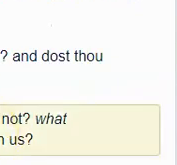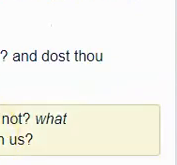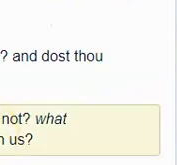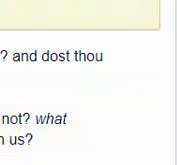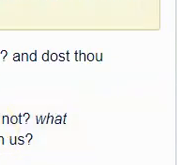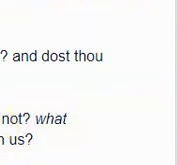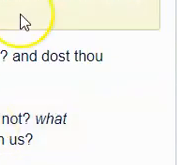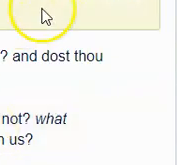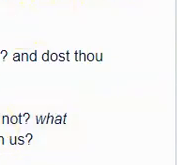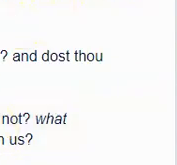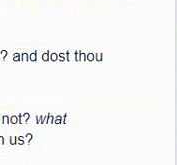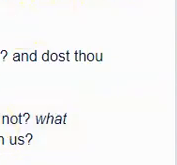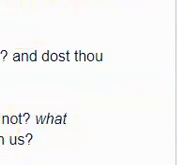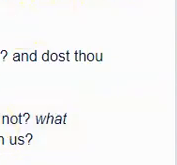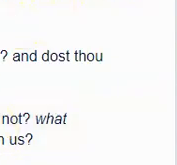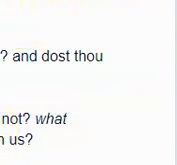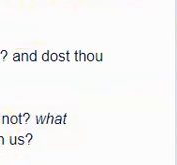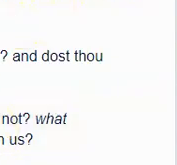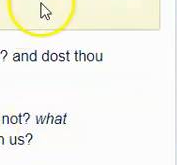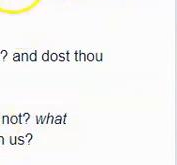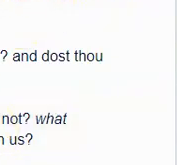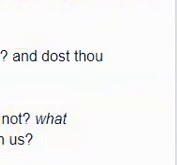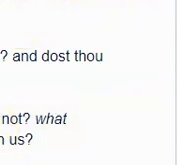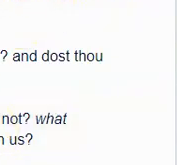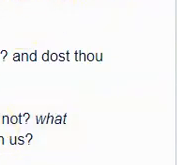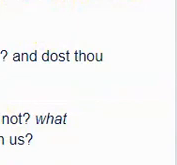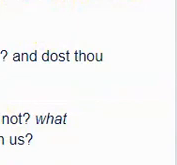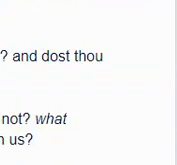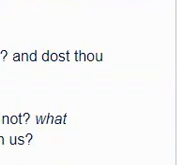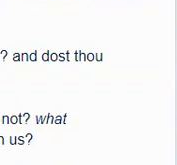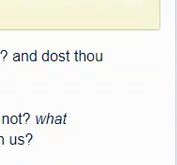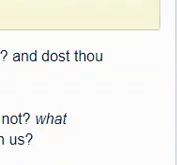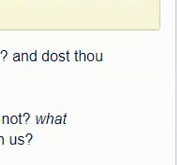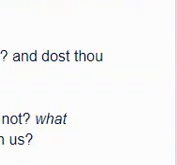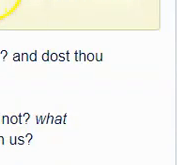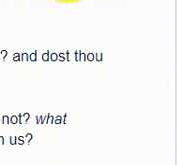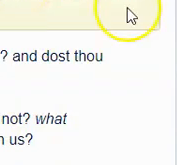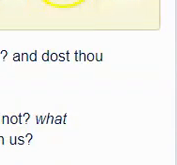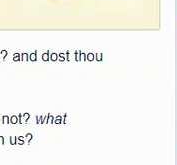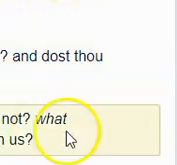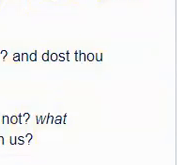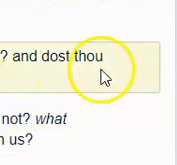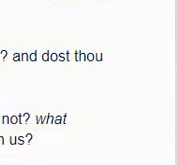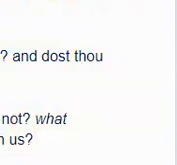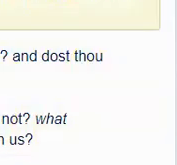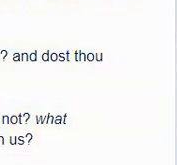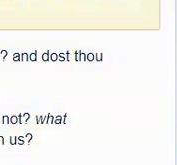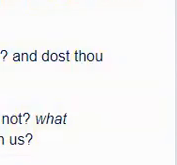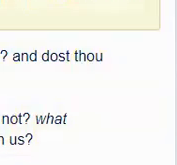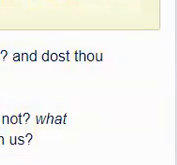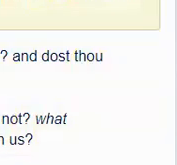in joe 15 verse 6 it says thine own mouth condemneth thee and not i yet thine own lips testify against thee